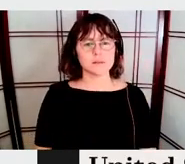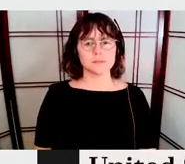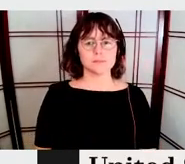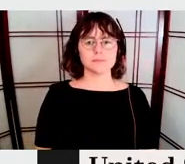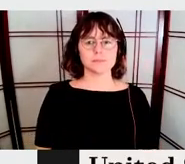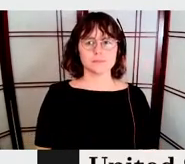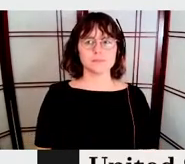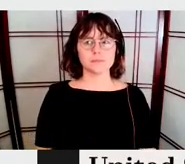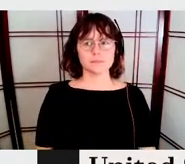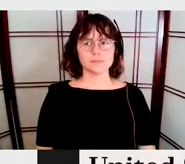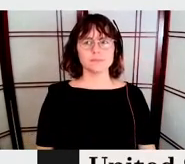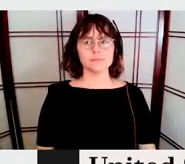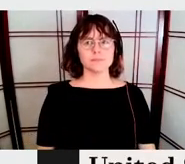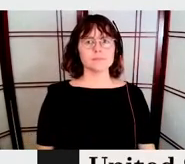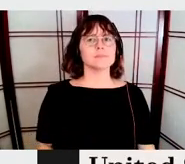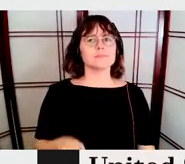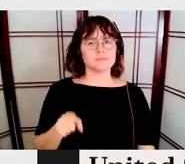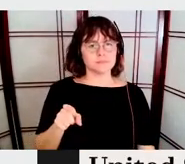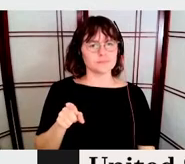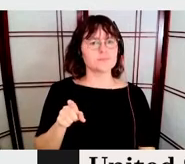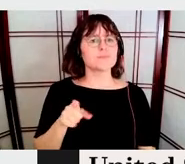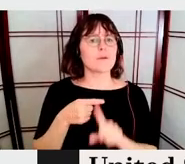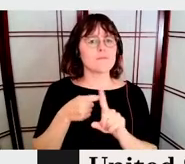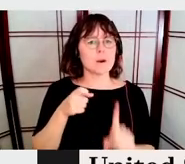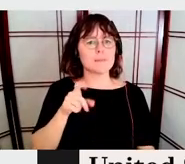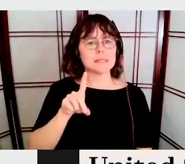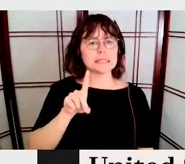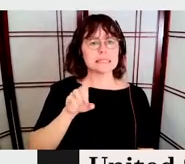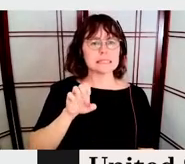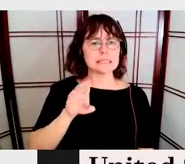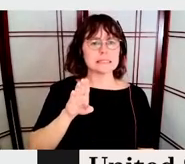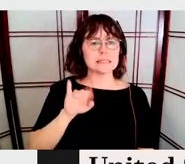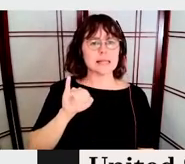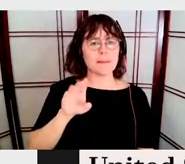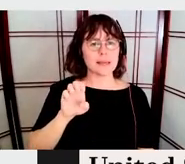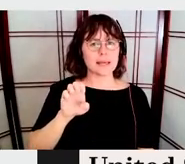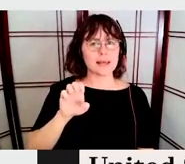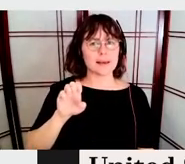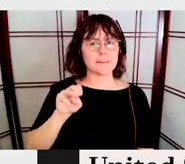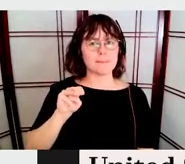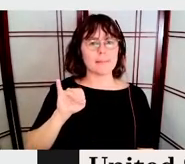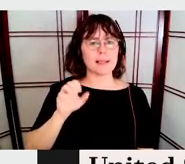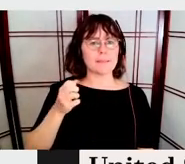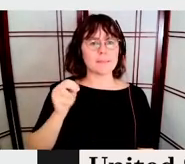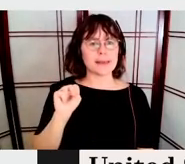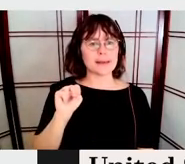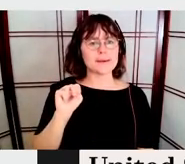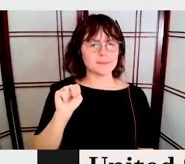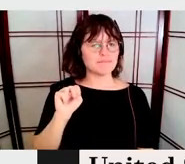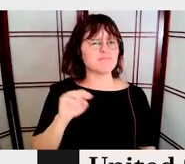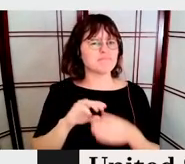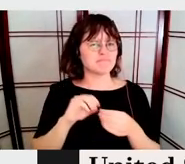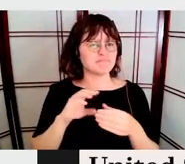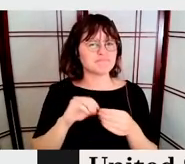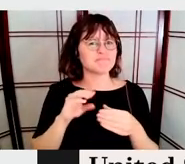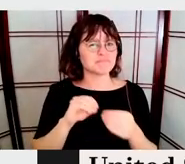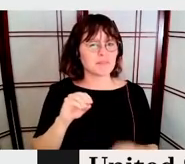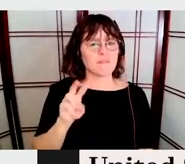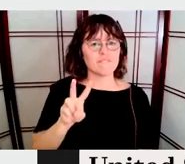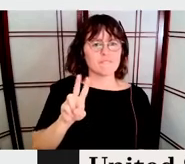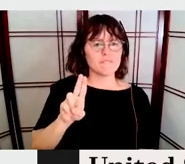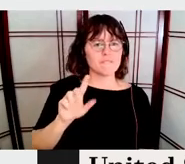And this poster designed by, by Debbie Millman that talks about vulgarity and how much, um, Massimo